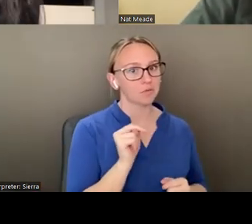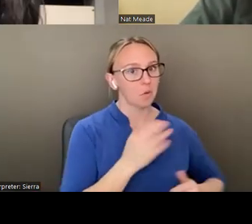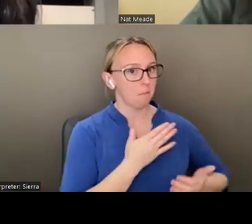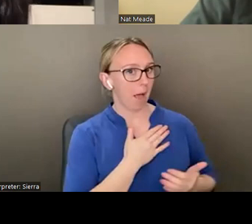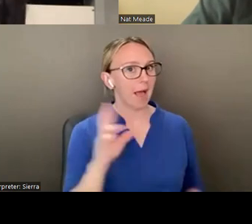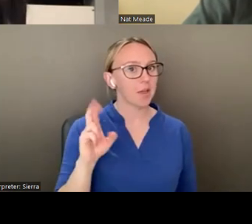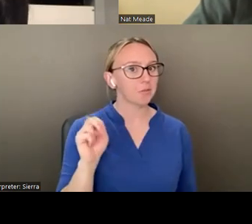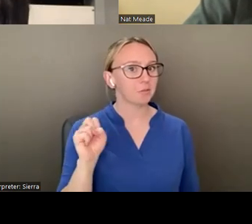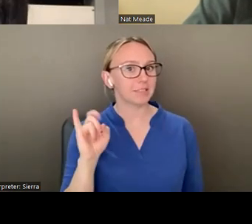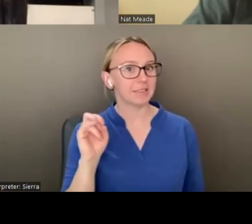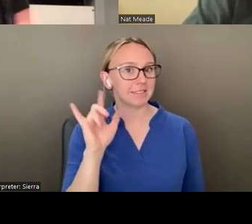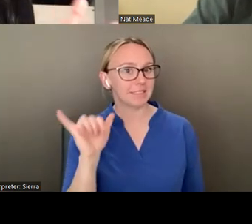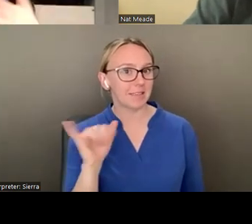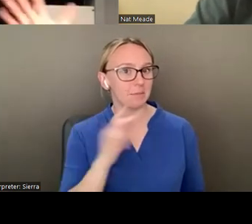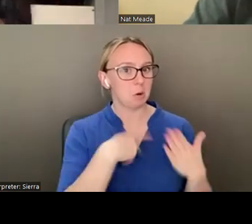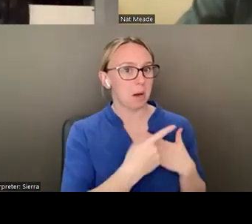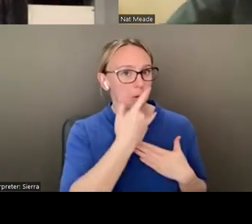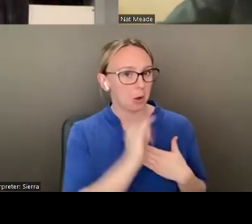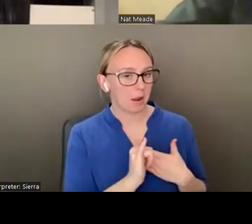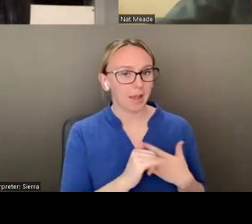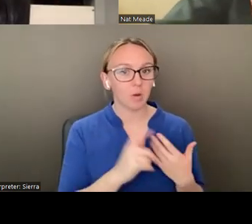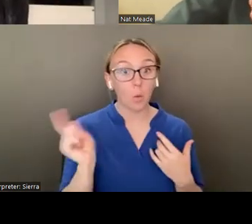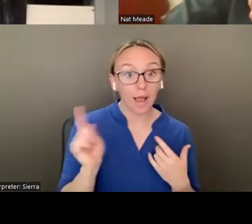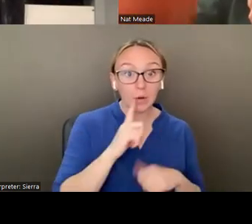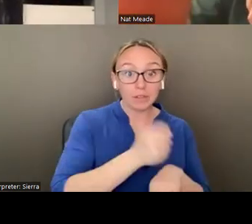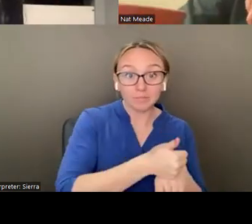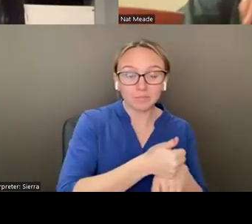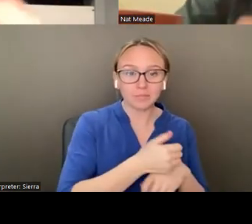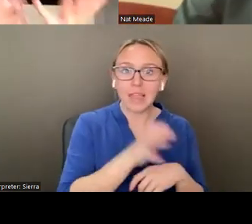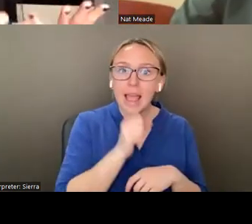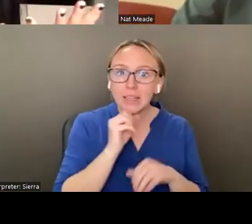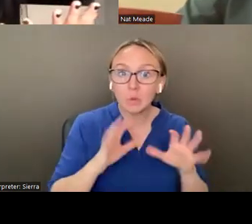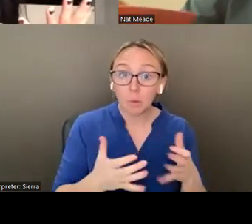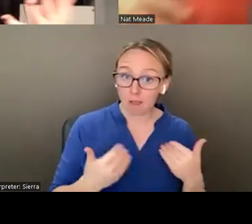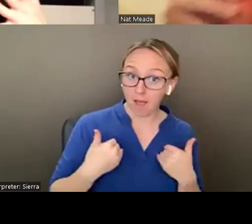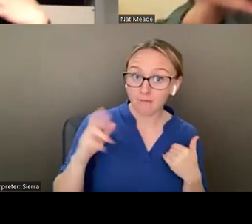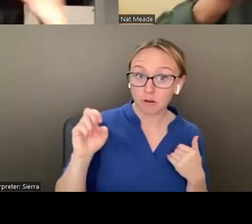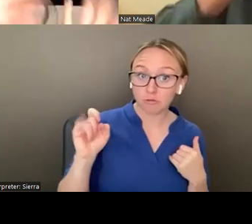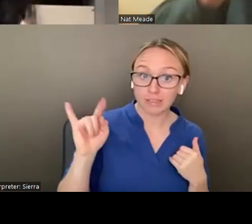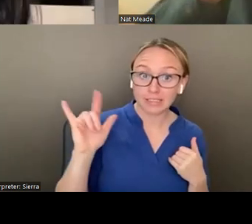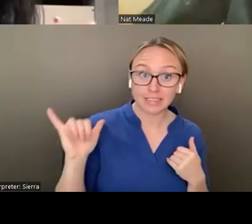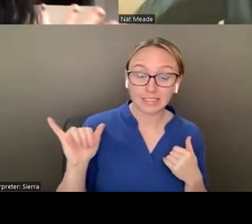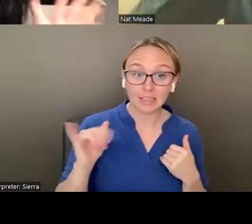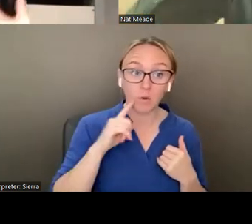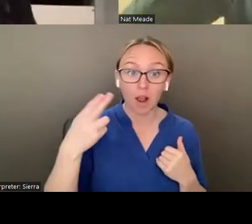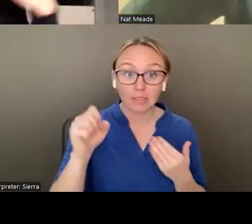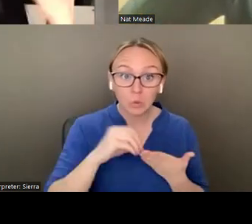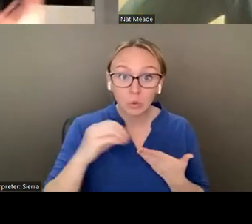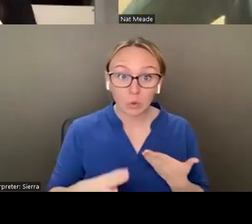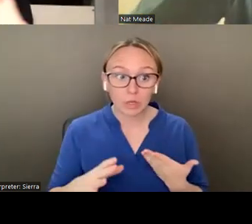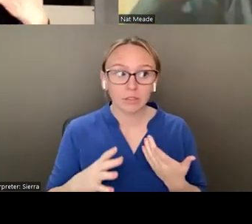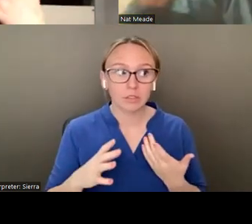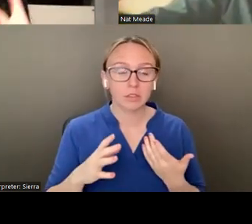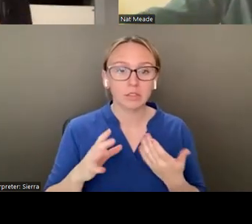where would it be, uh, what age group are there residencies for like high schoolers as alternatives to college? Like